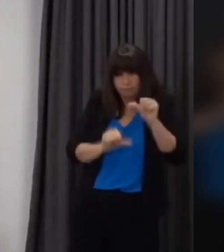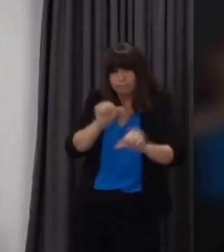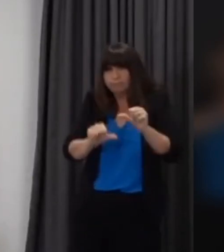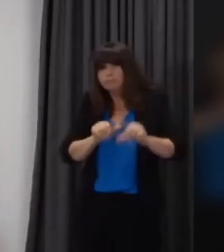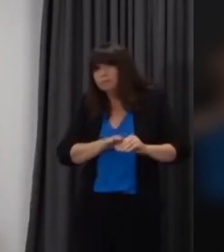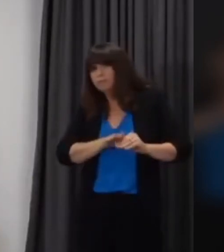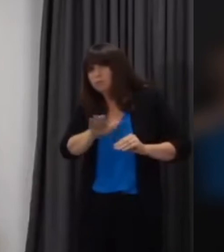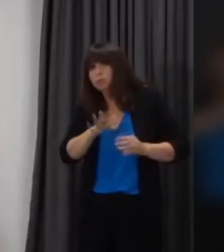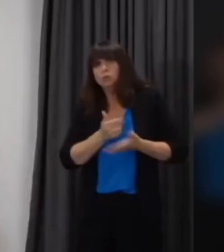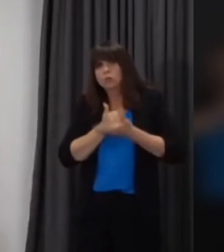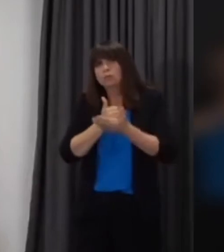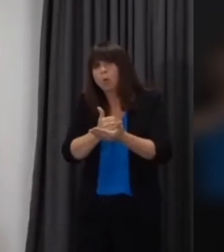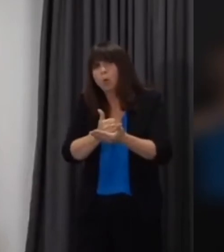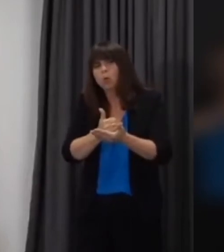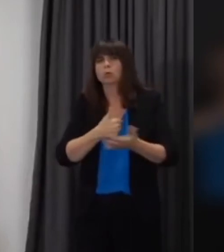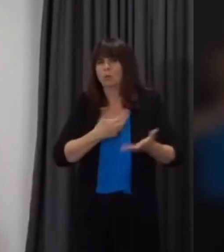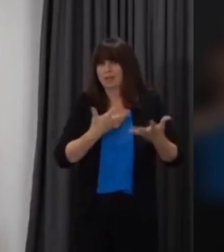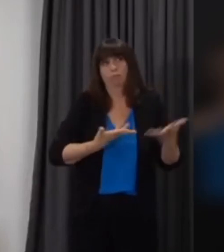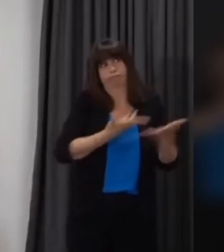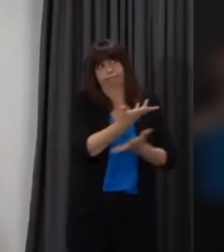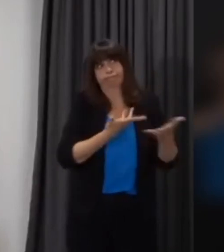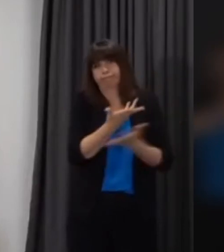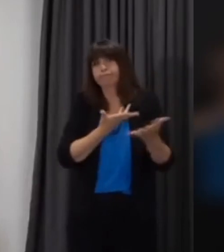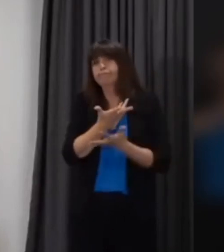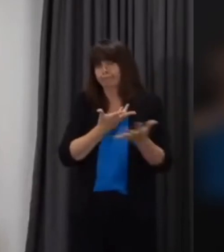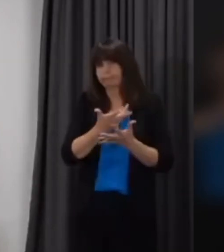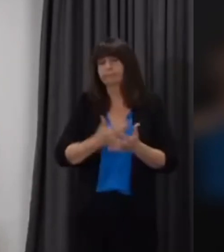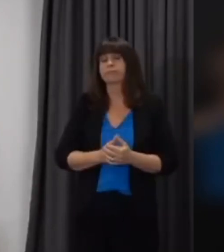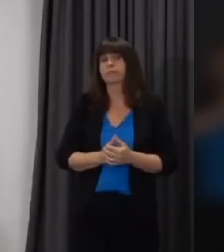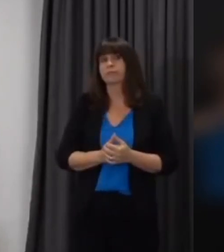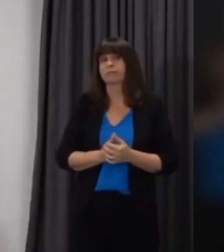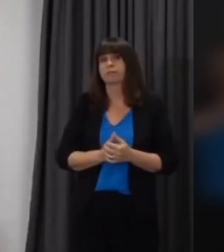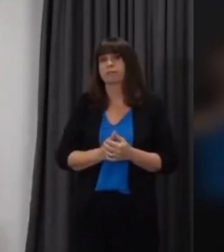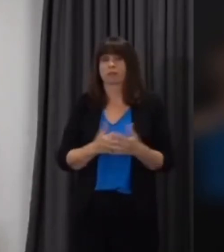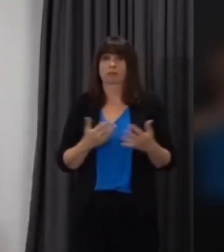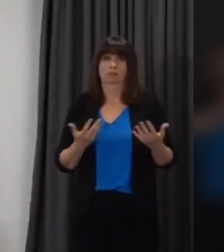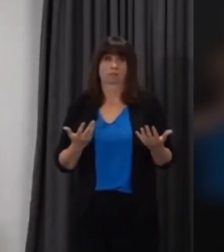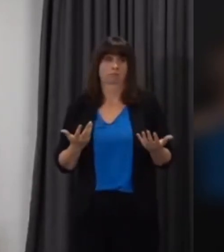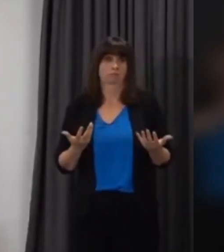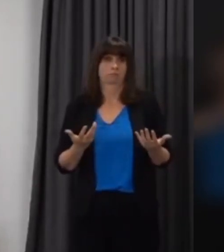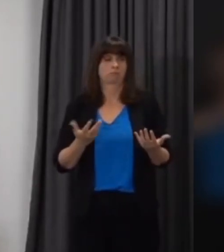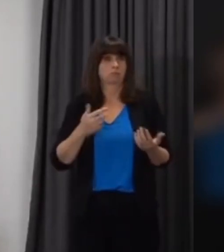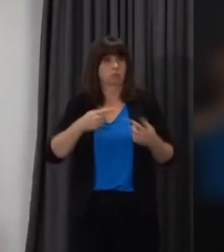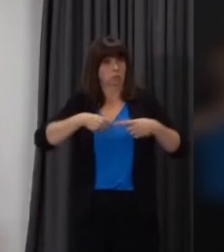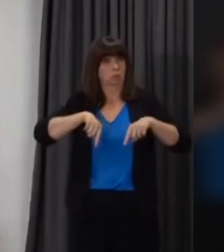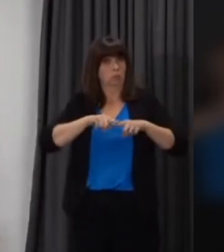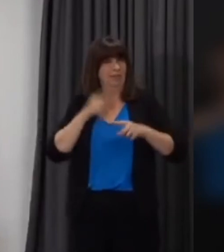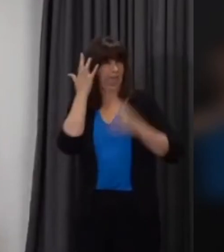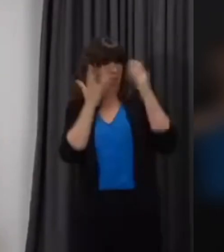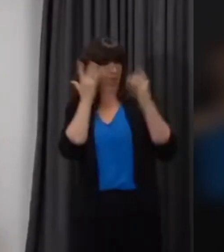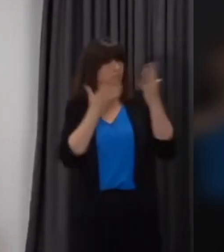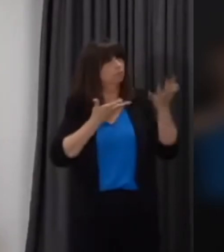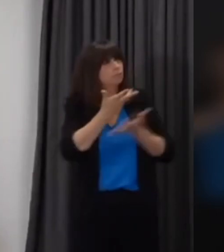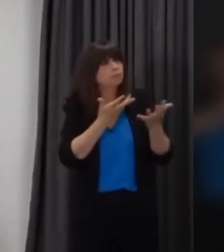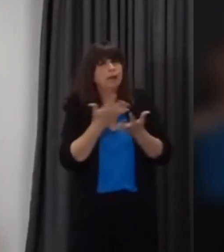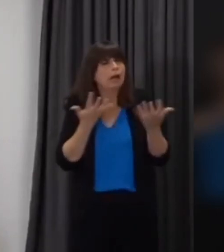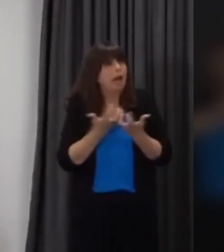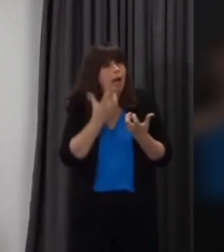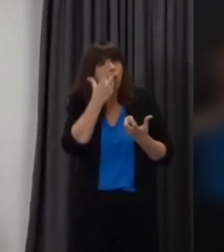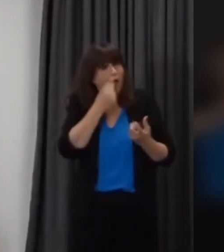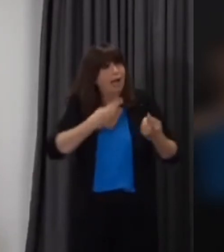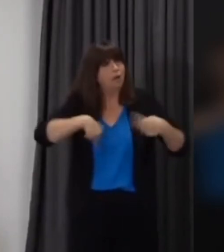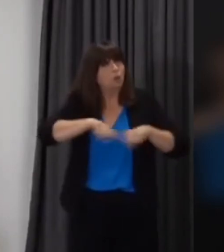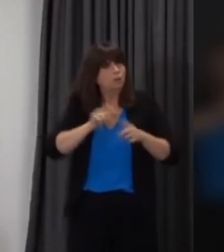to support the he sector going forward whether and what we can do to ensure that